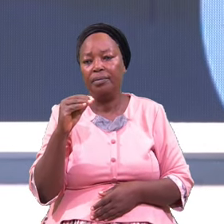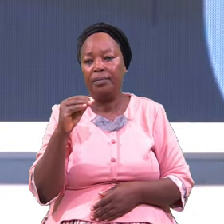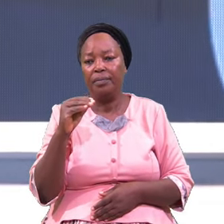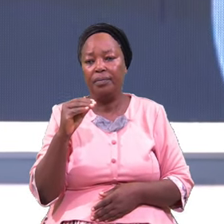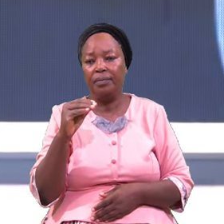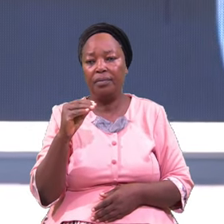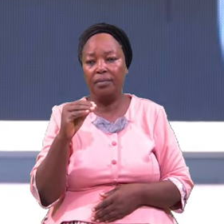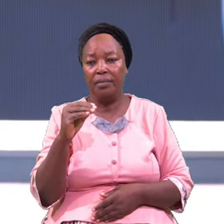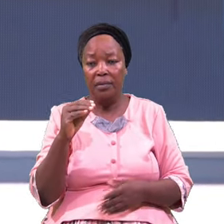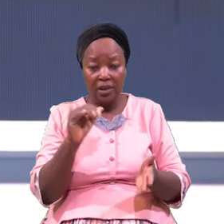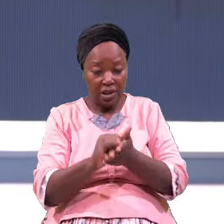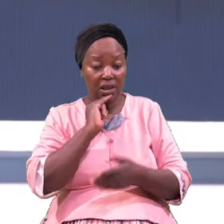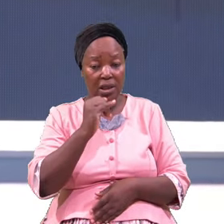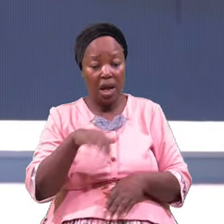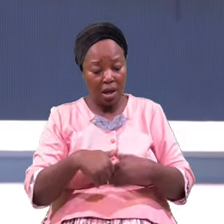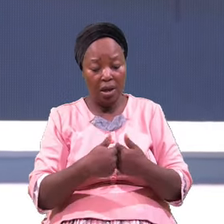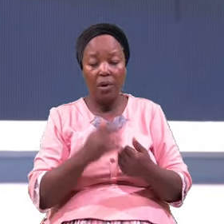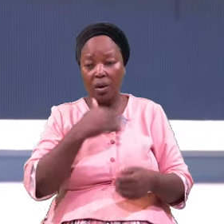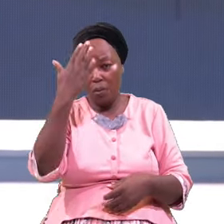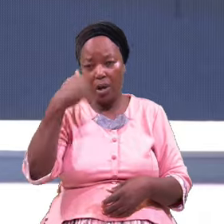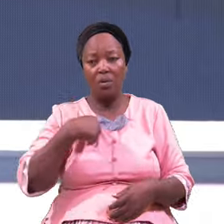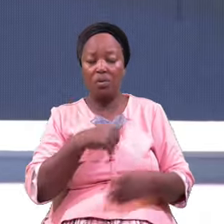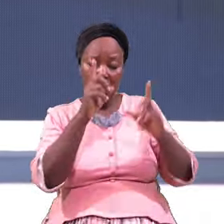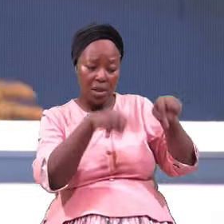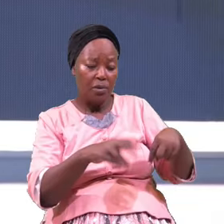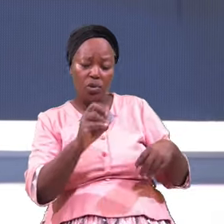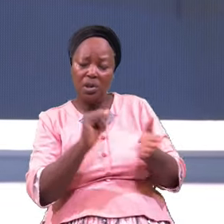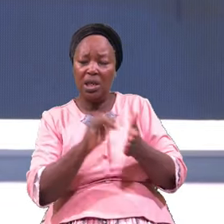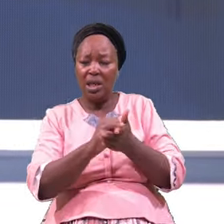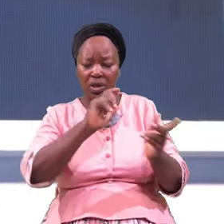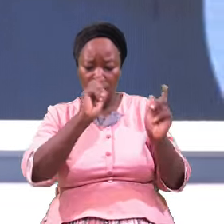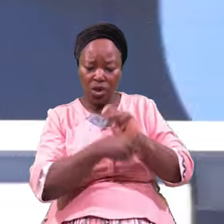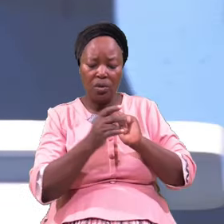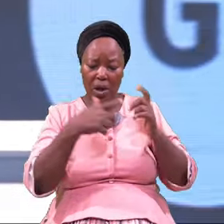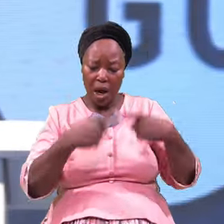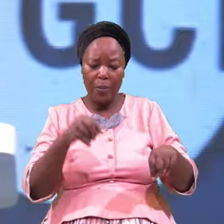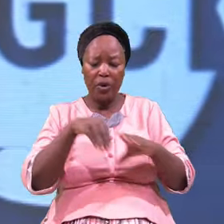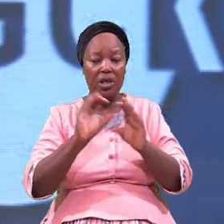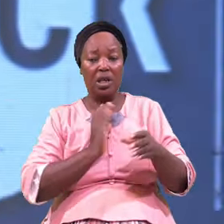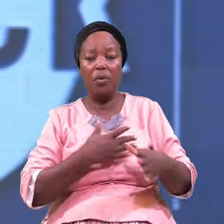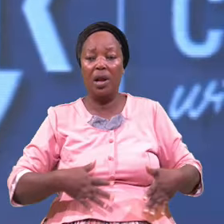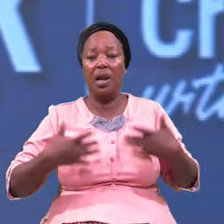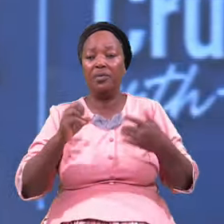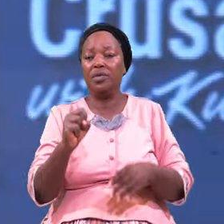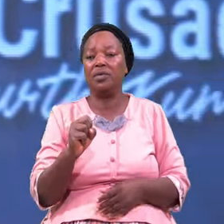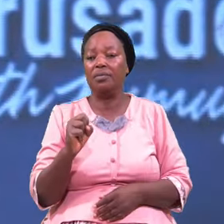That's When We Came So That That Change Will Take Place In Our Lives